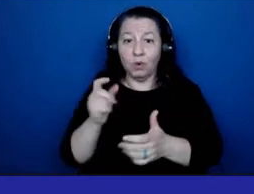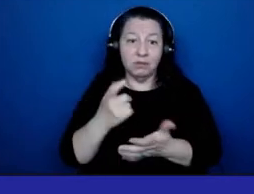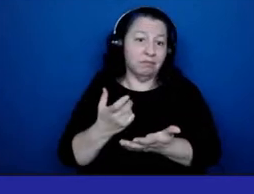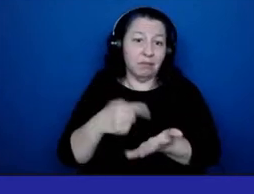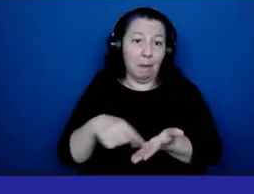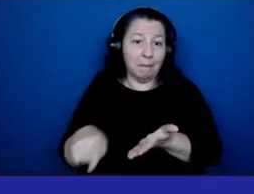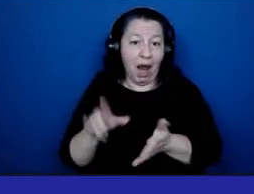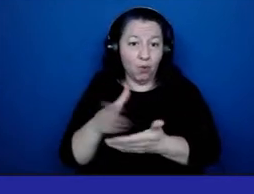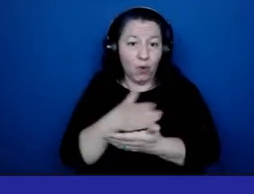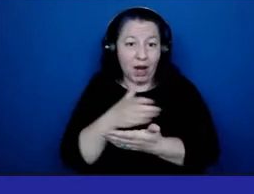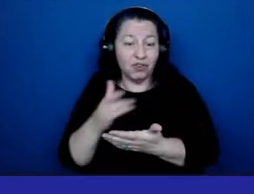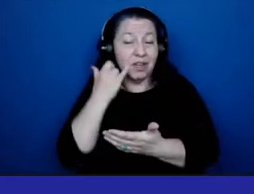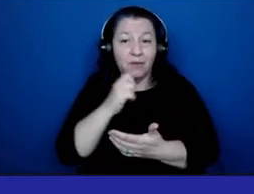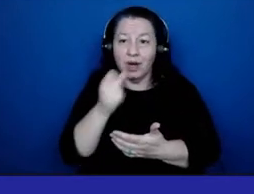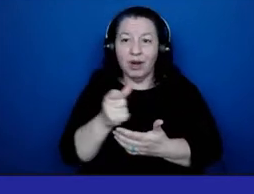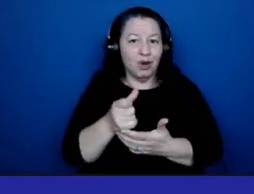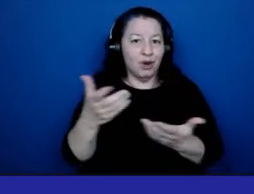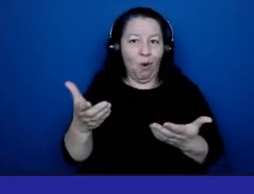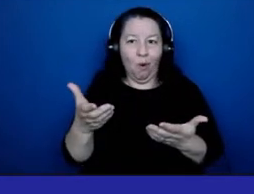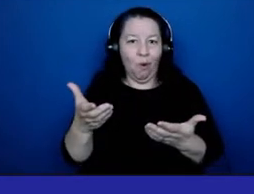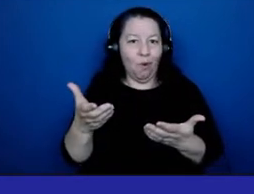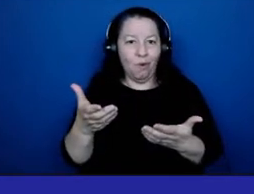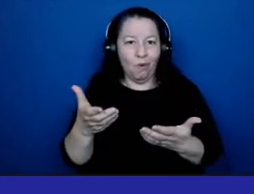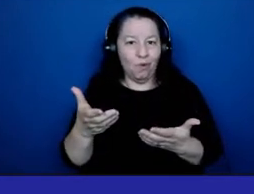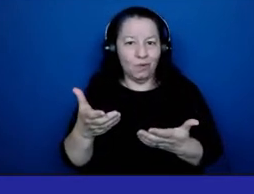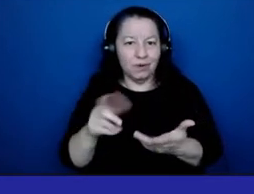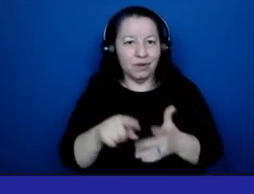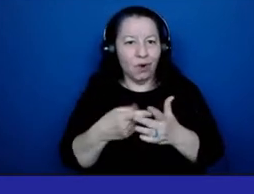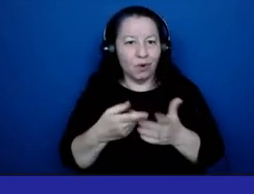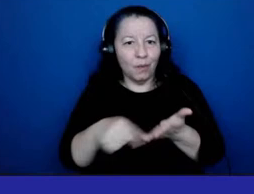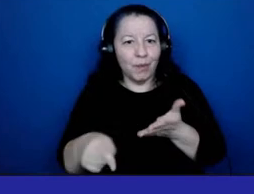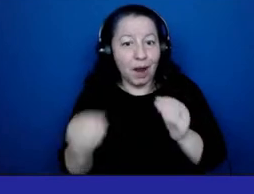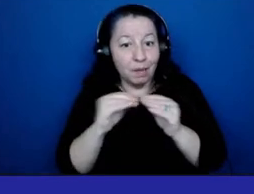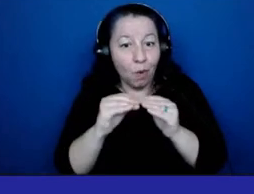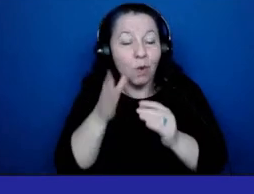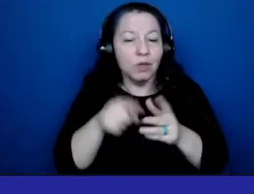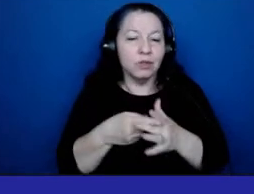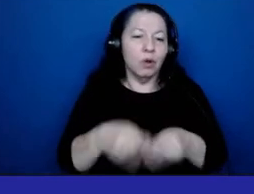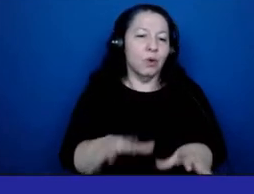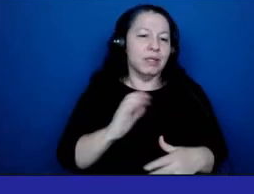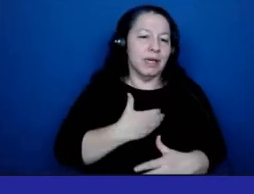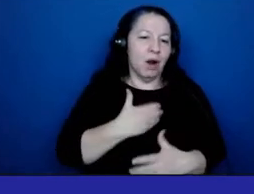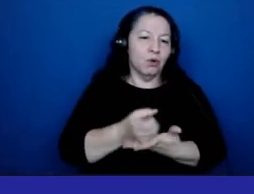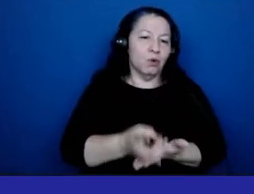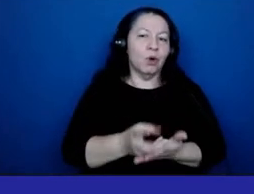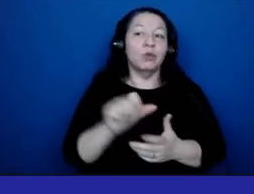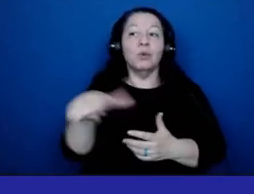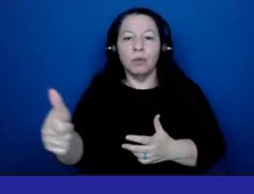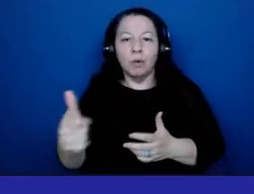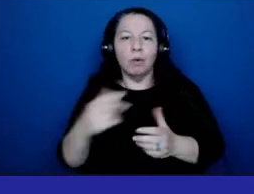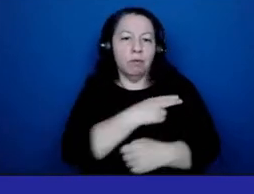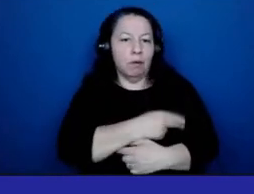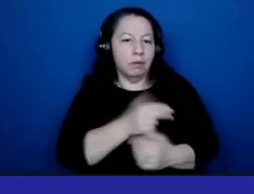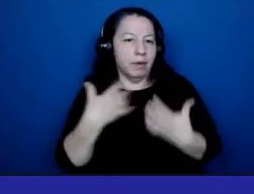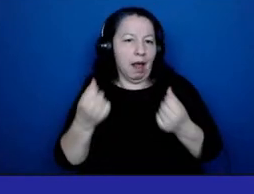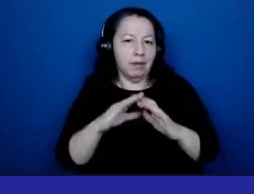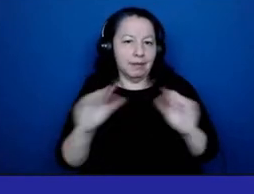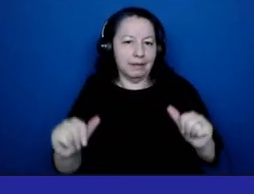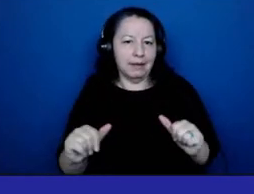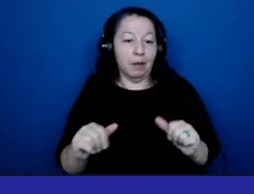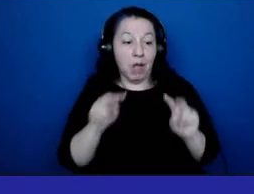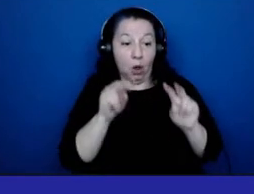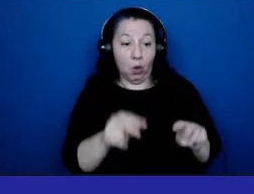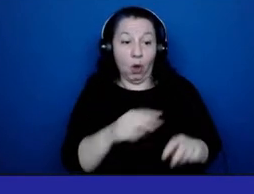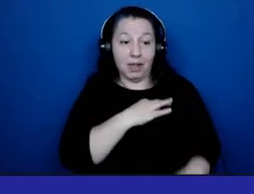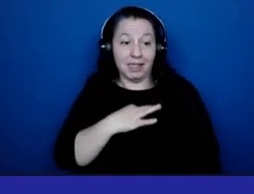close this substantial gap, we're going to lose talented and experienced social workers to other hospital systems. Look at the staffing data, and you're going to see a